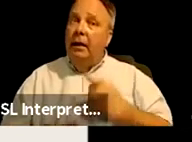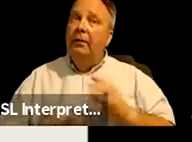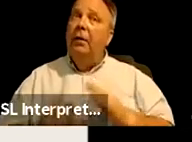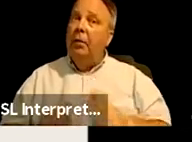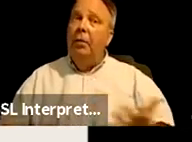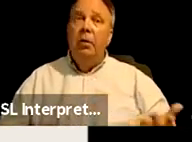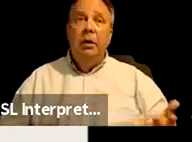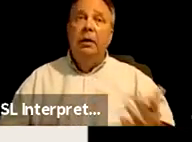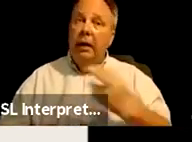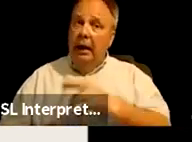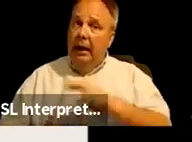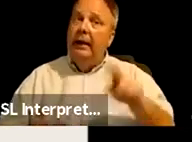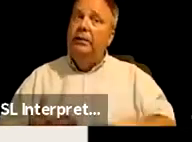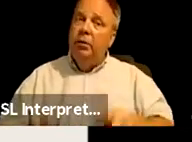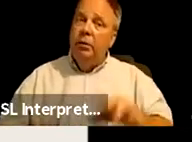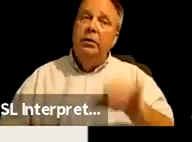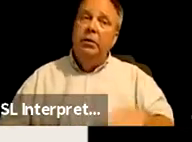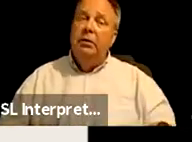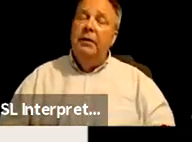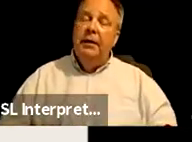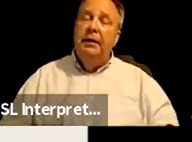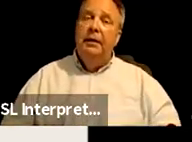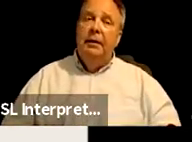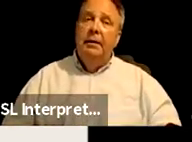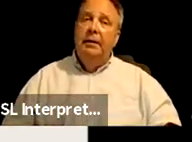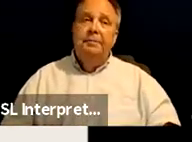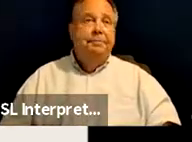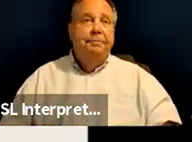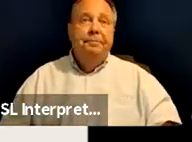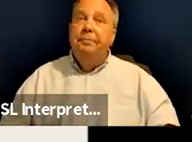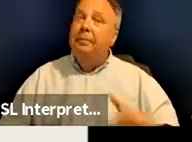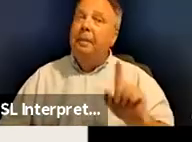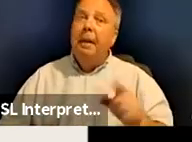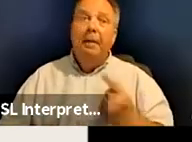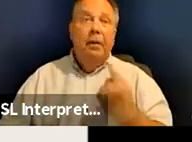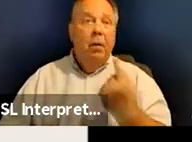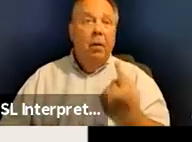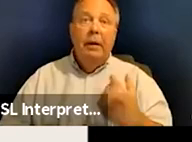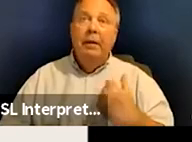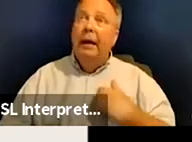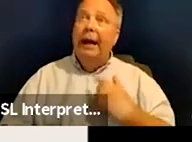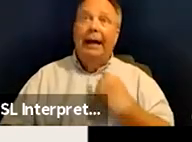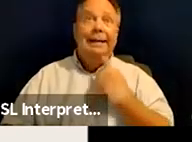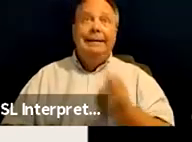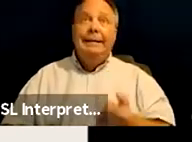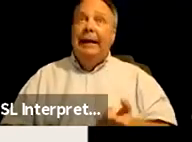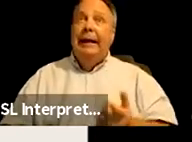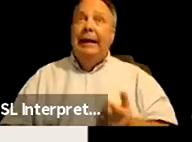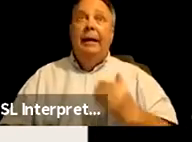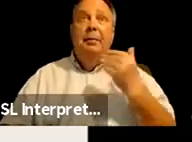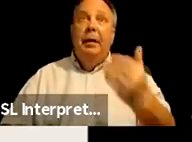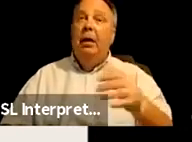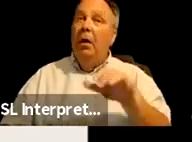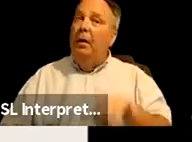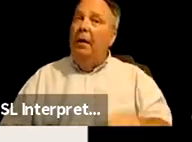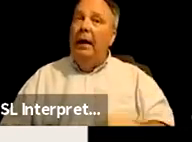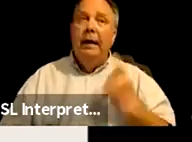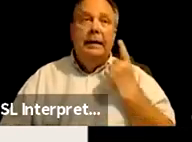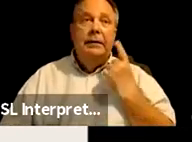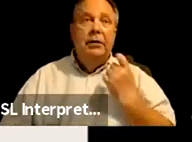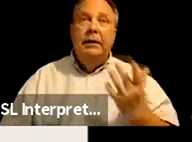as a result of that. Um, I mean, the only thing that I could say beyond that is just